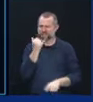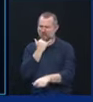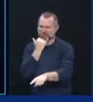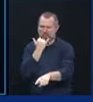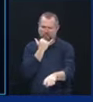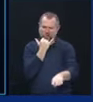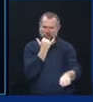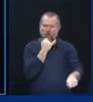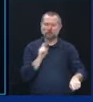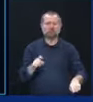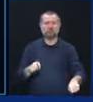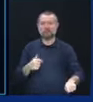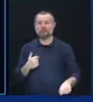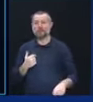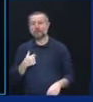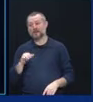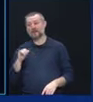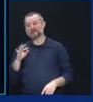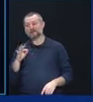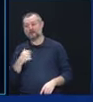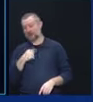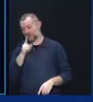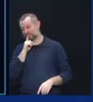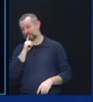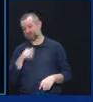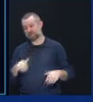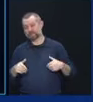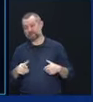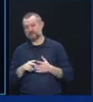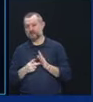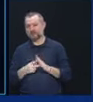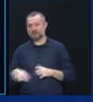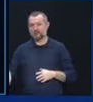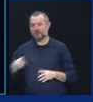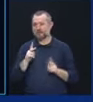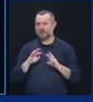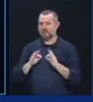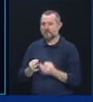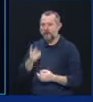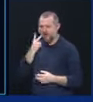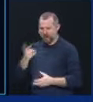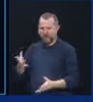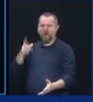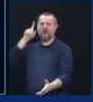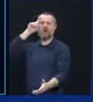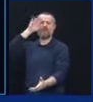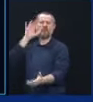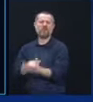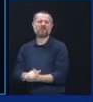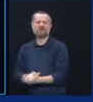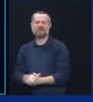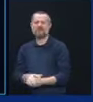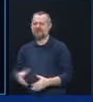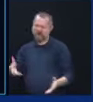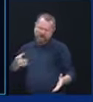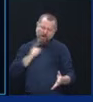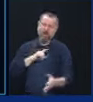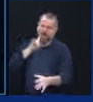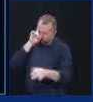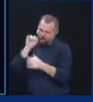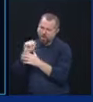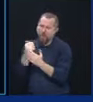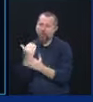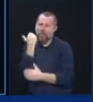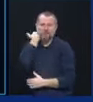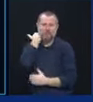Otherwise, people will believe it. And here, the people who were listening to it